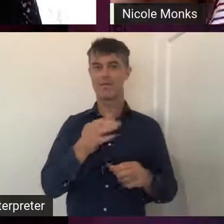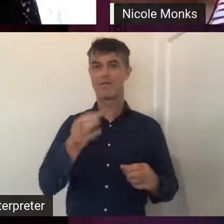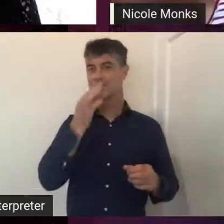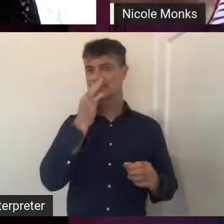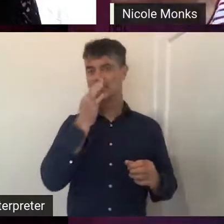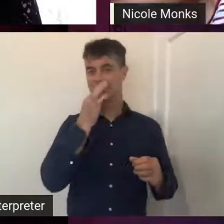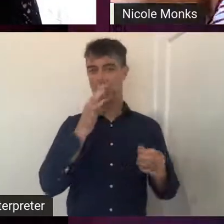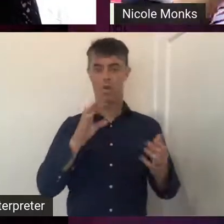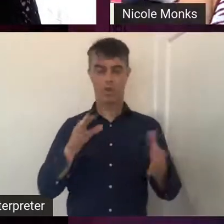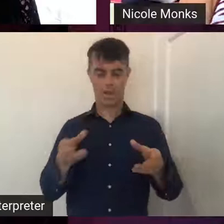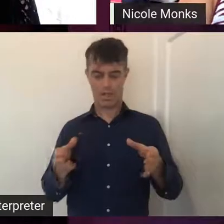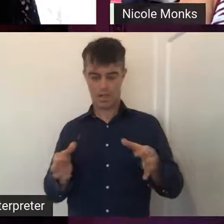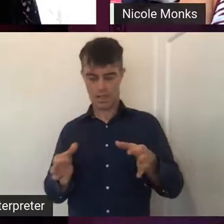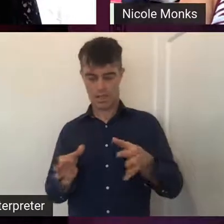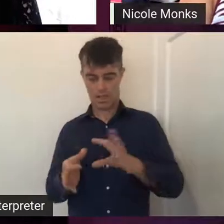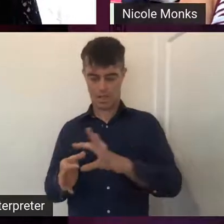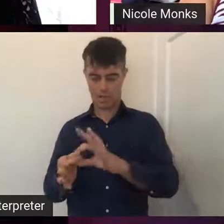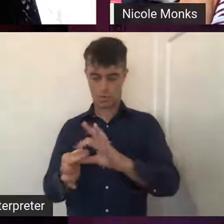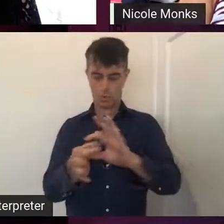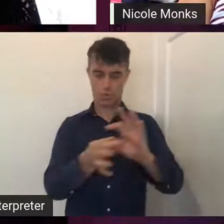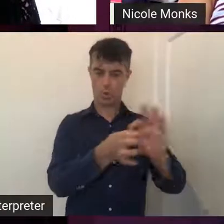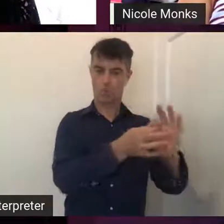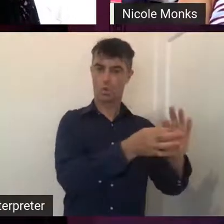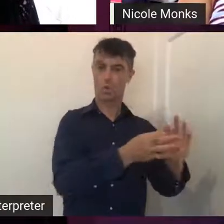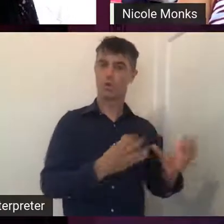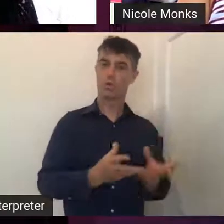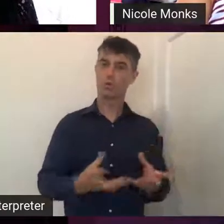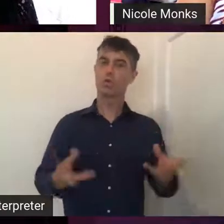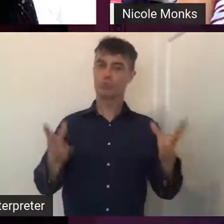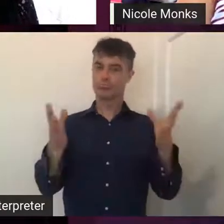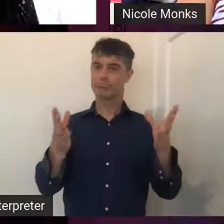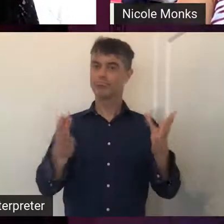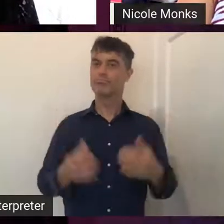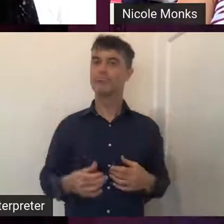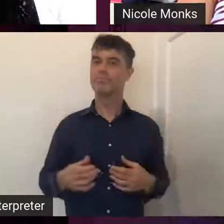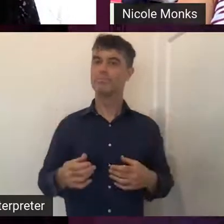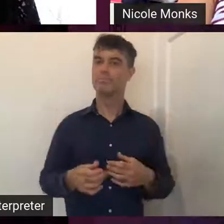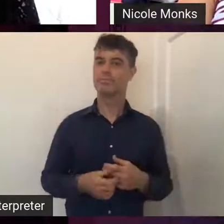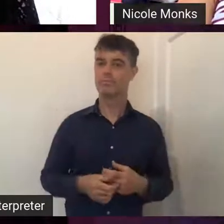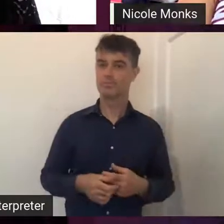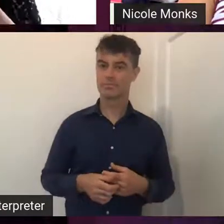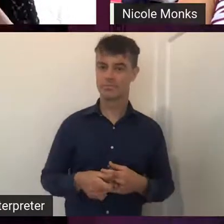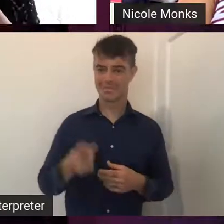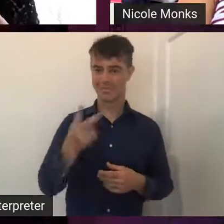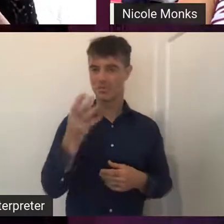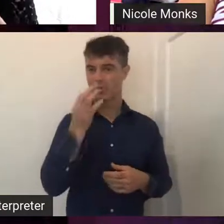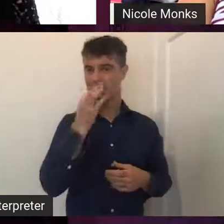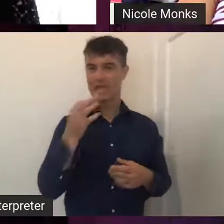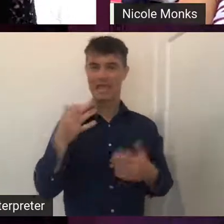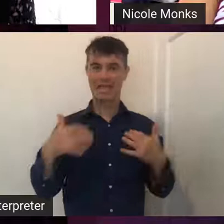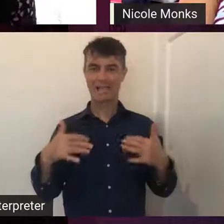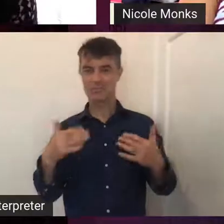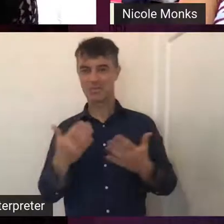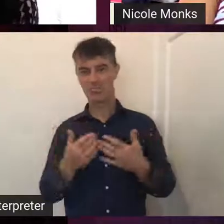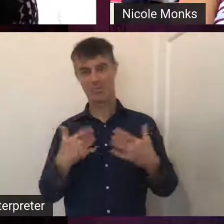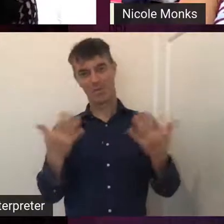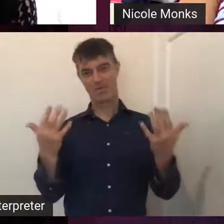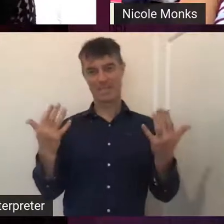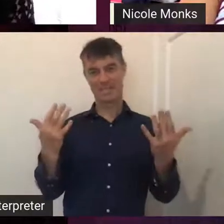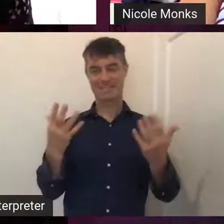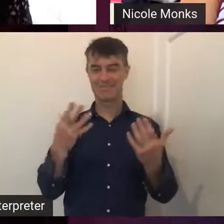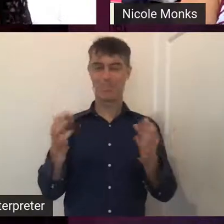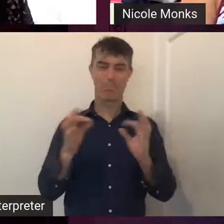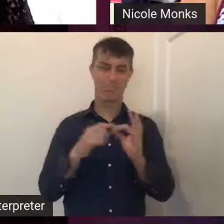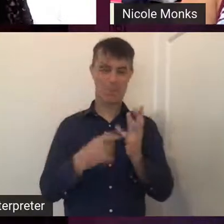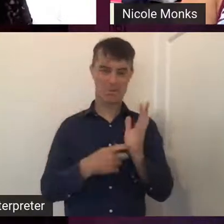little pieces all sort of joining together. And, yeah, I sort of, you know, I had a few little injuries on my fingers from burns